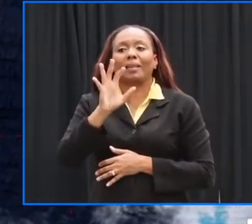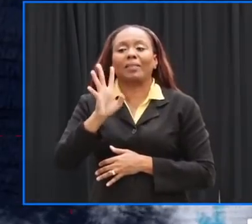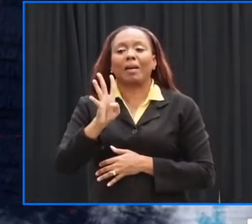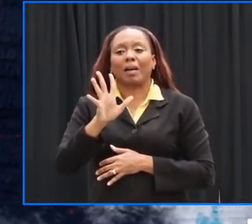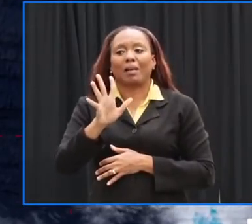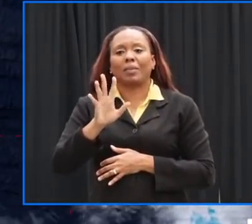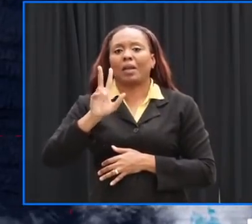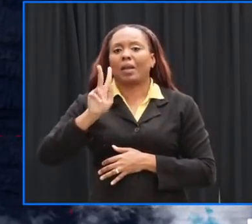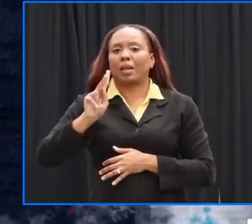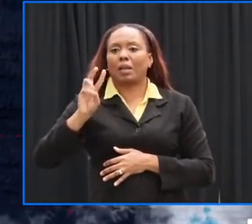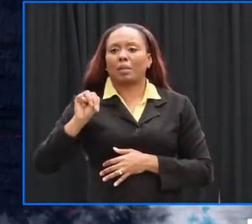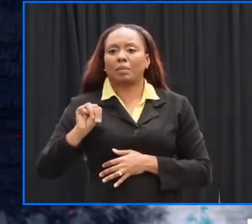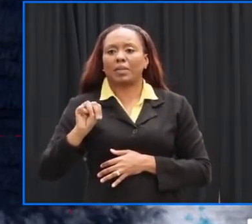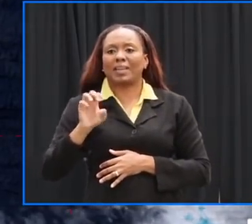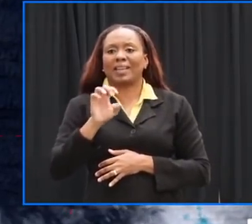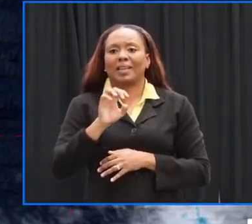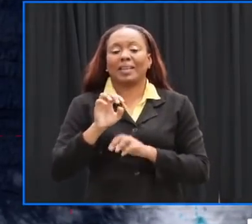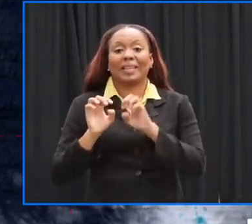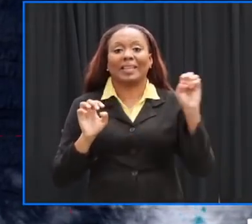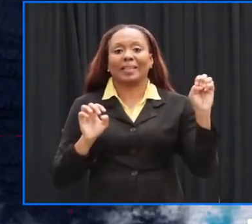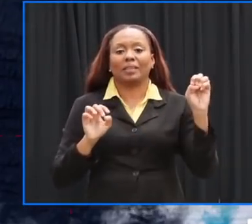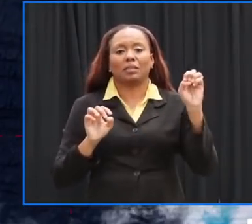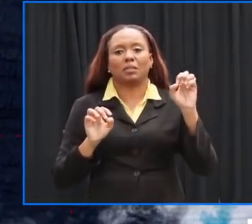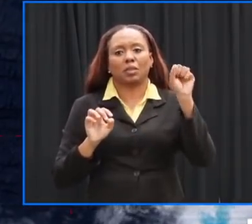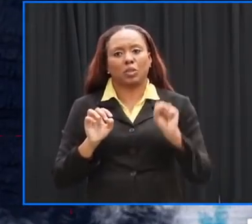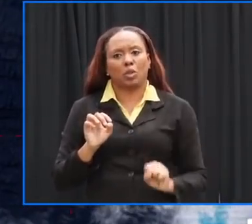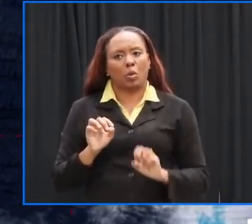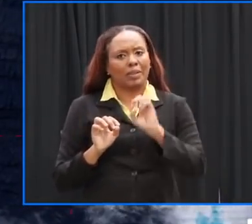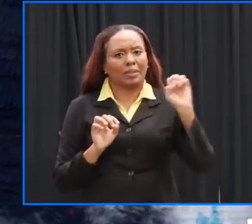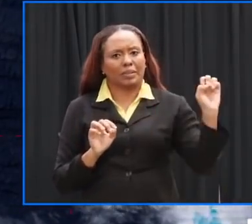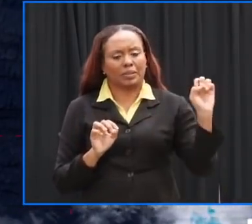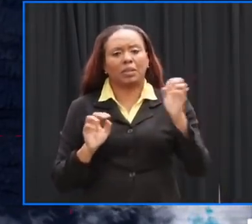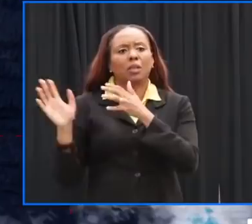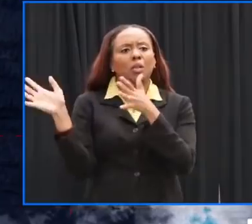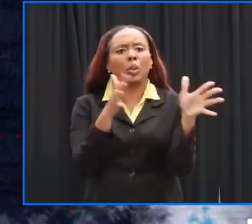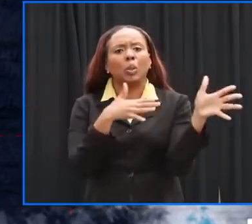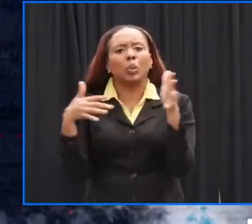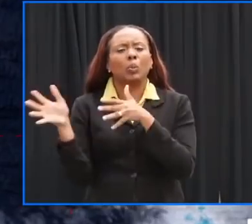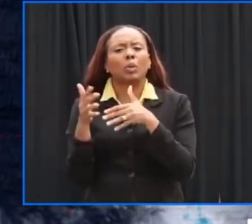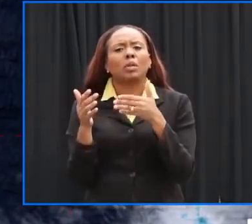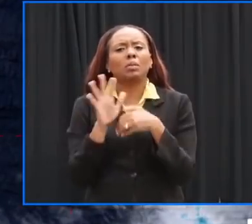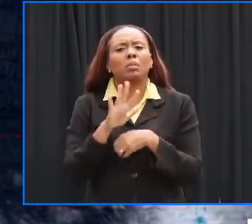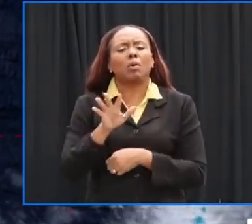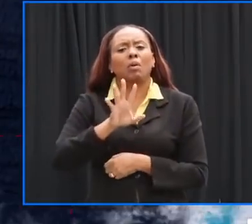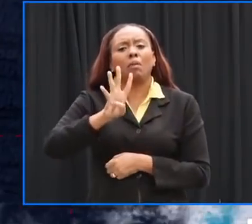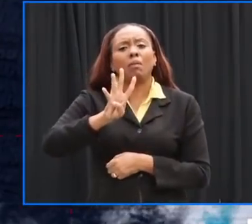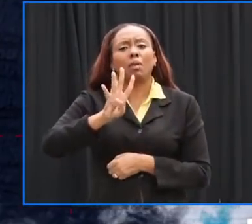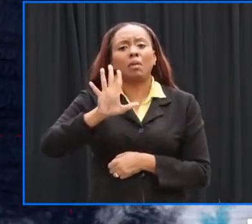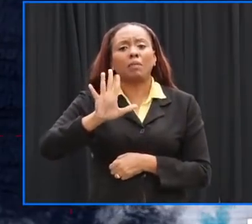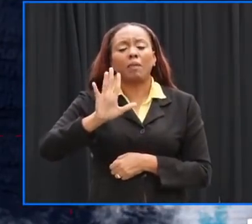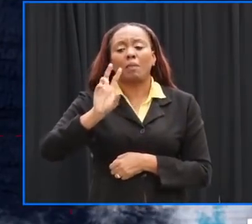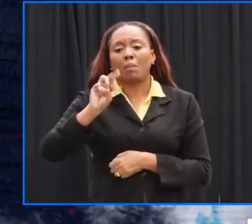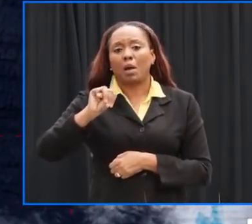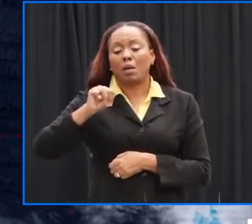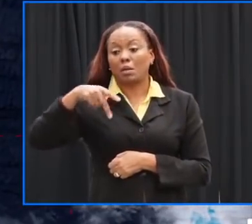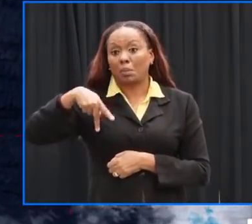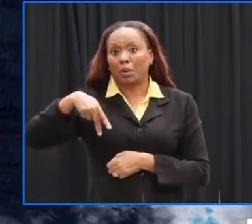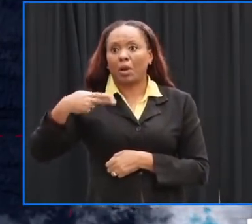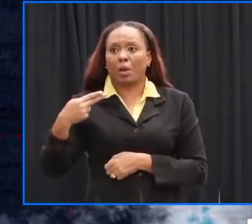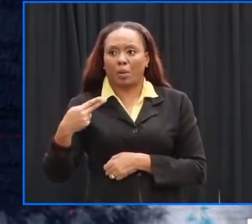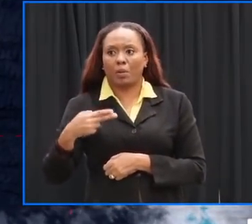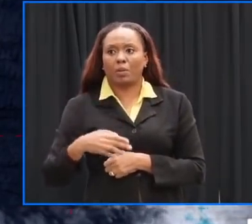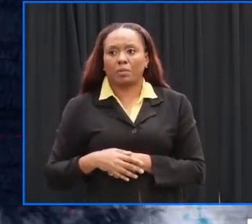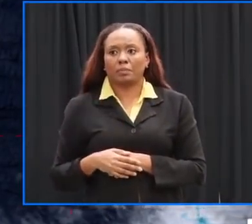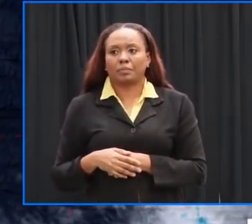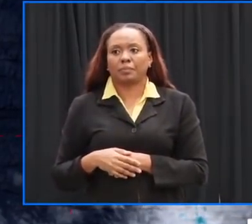east southeast of Barbados maximum sustained winds are near 45 miles power that's 75